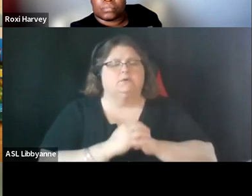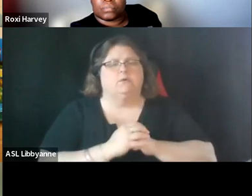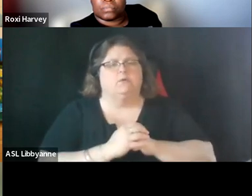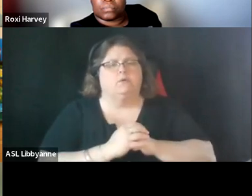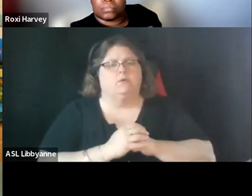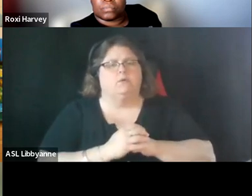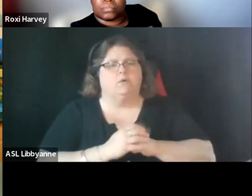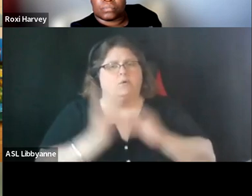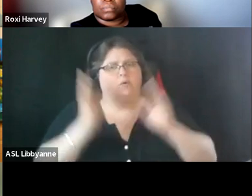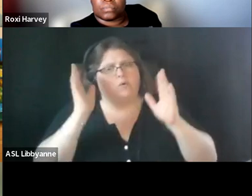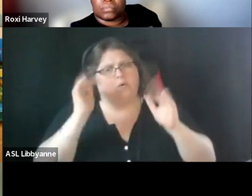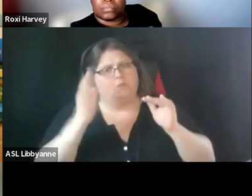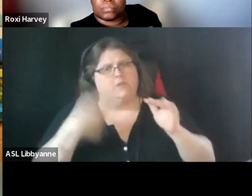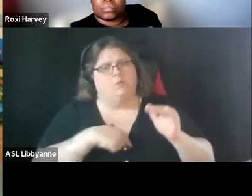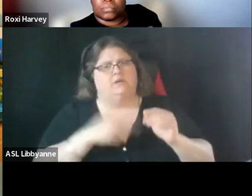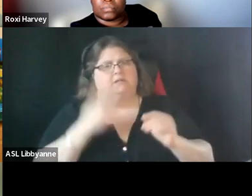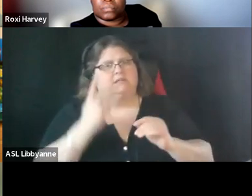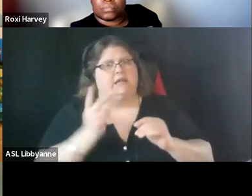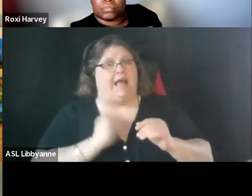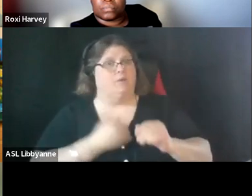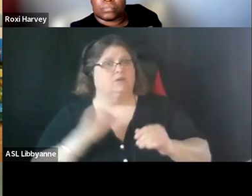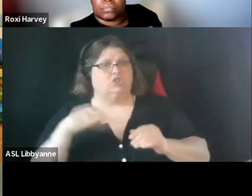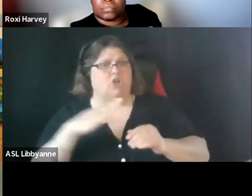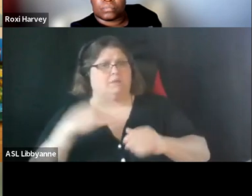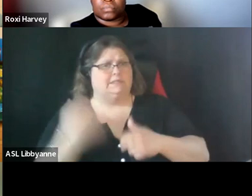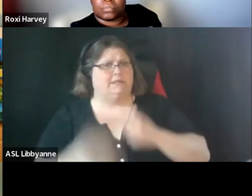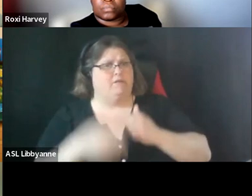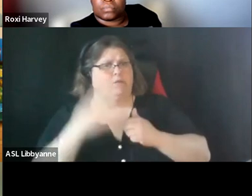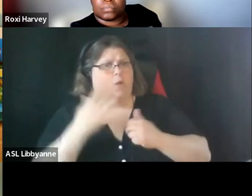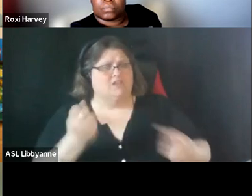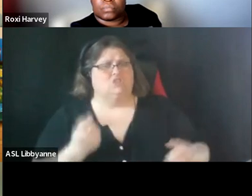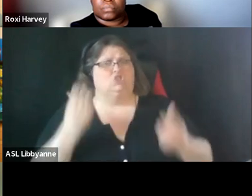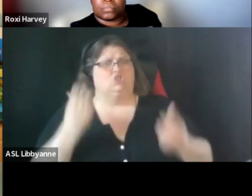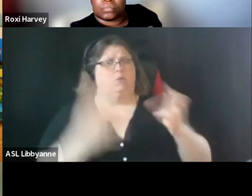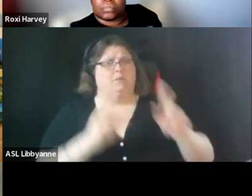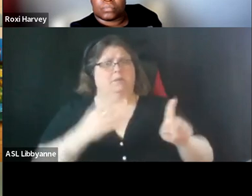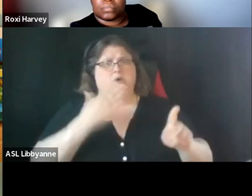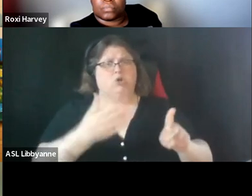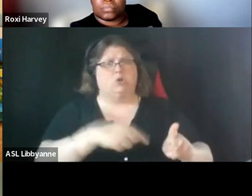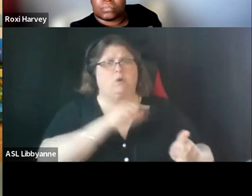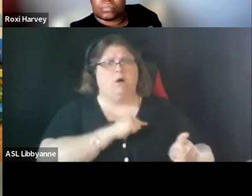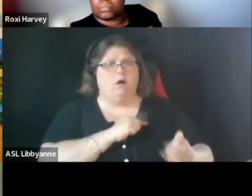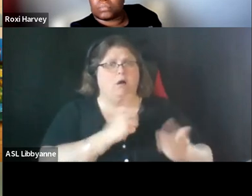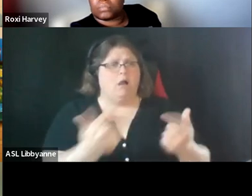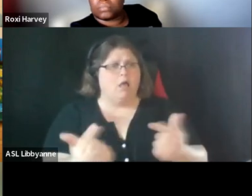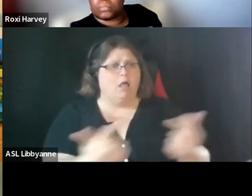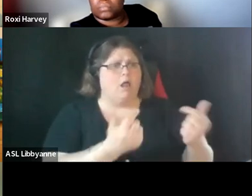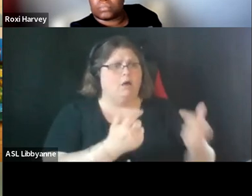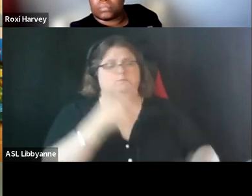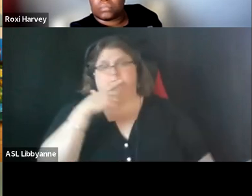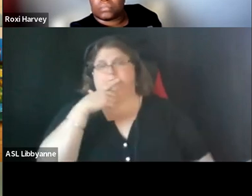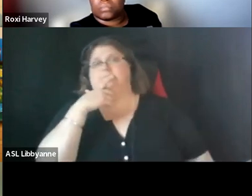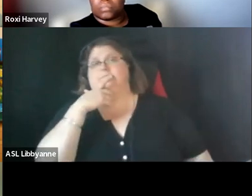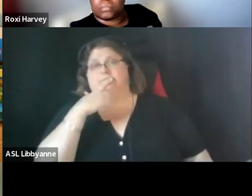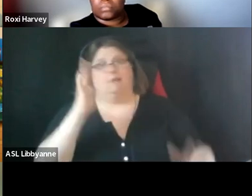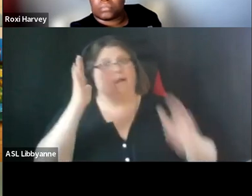that our job is extremely difficult because we have so many great candidates so um i don't know if uh there's more to cover here than what i've